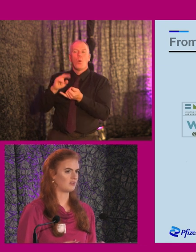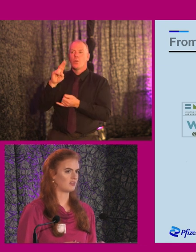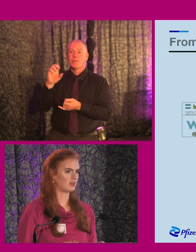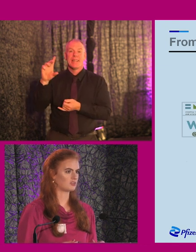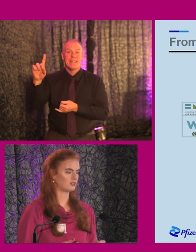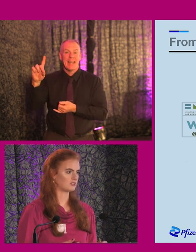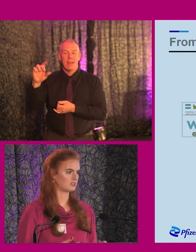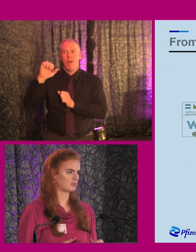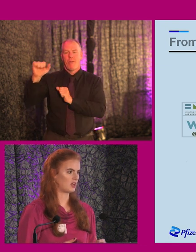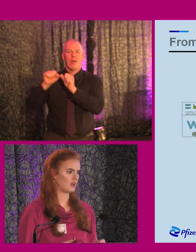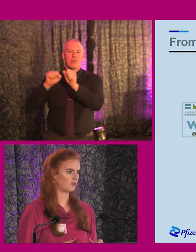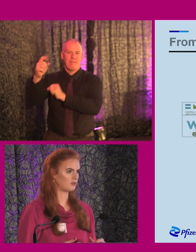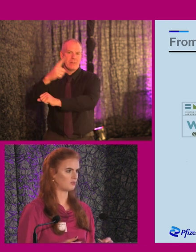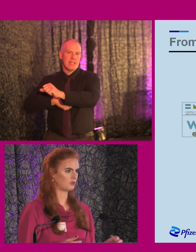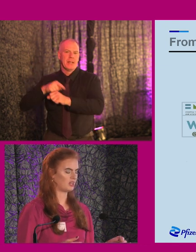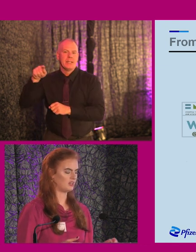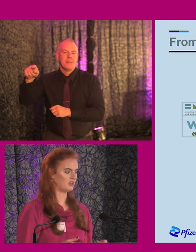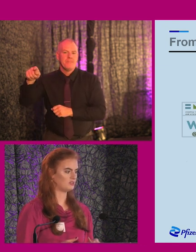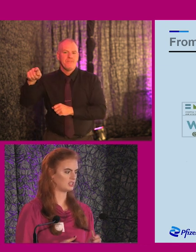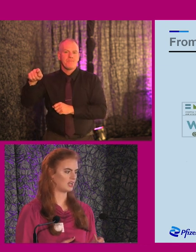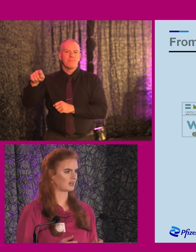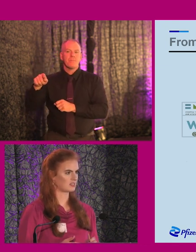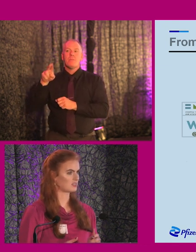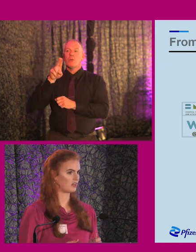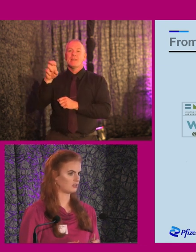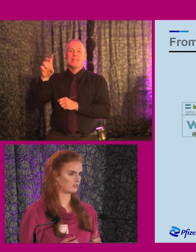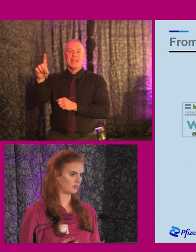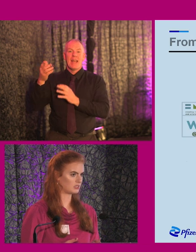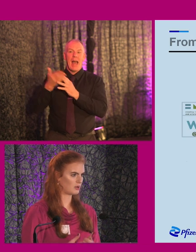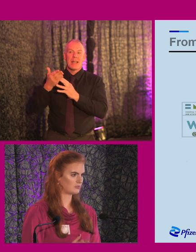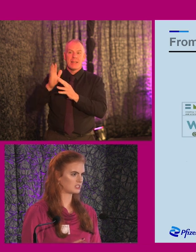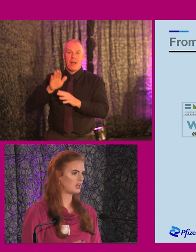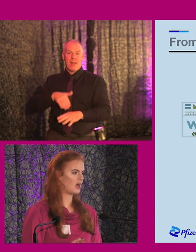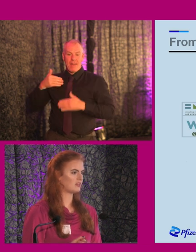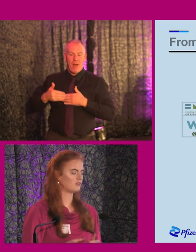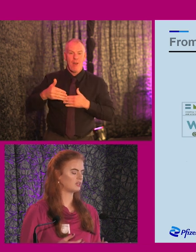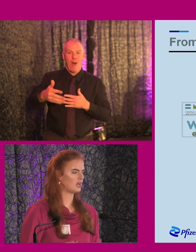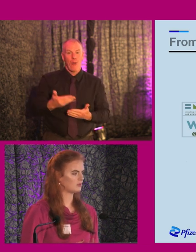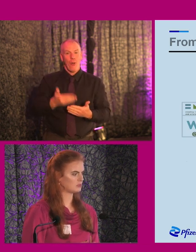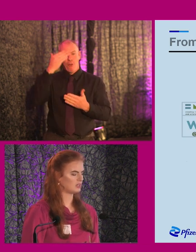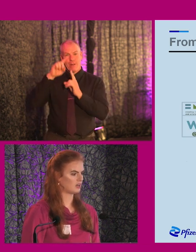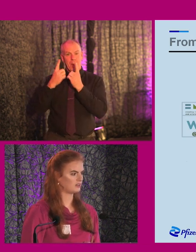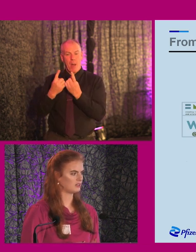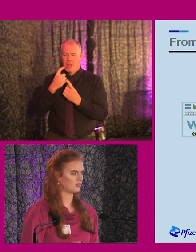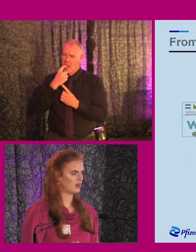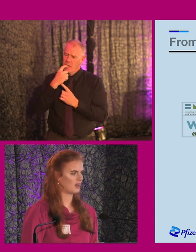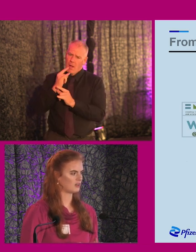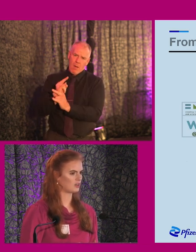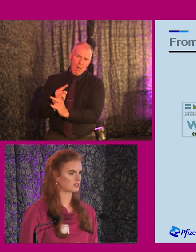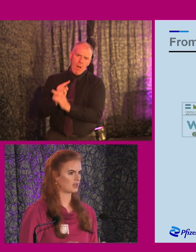their services were in the UCD Access and Lifelong Learning Department. And they really helped me. I